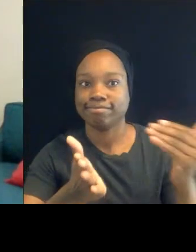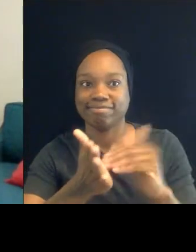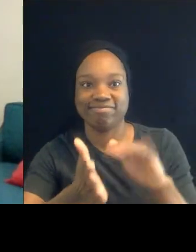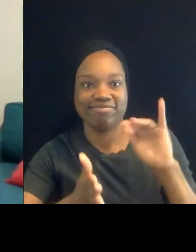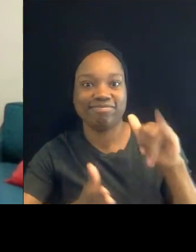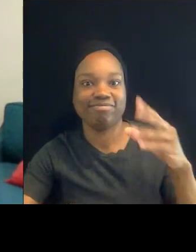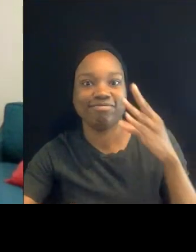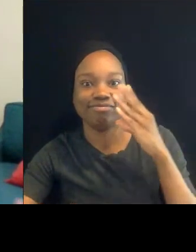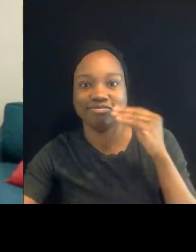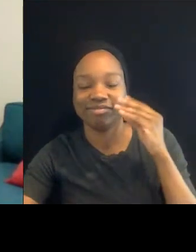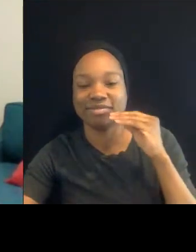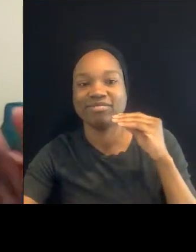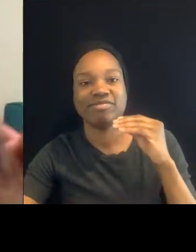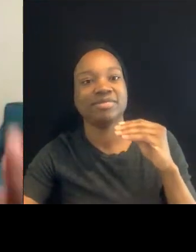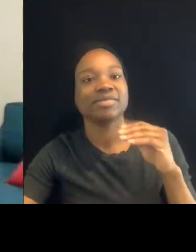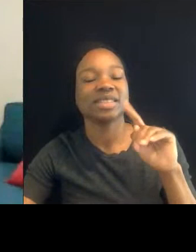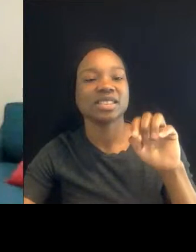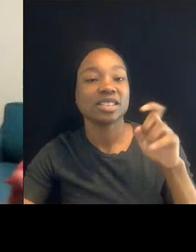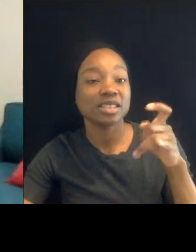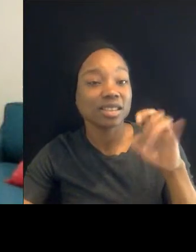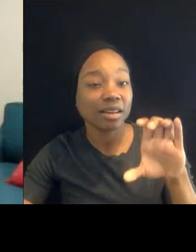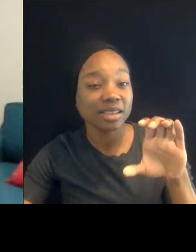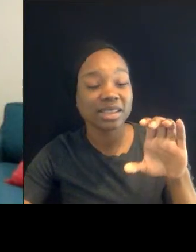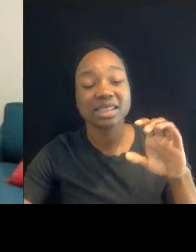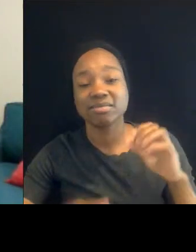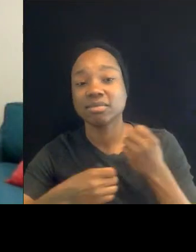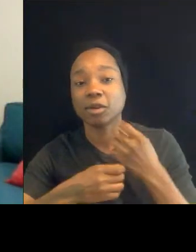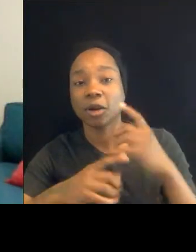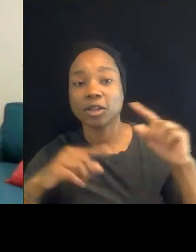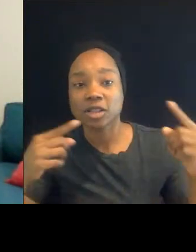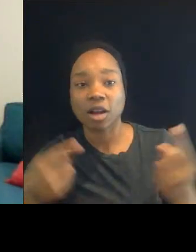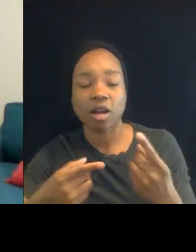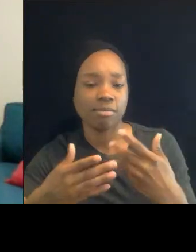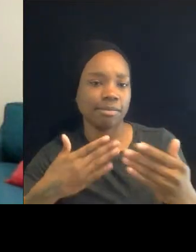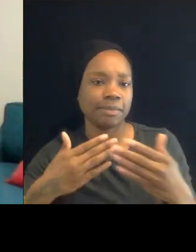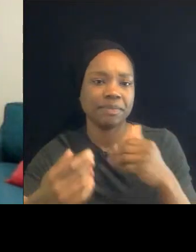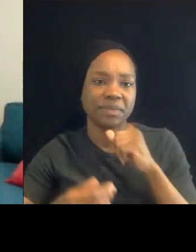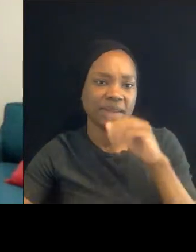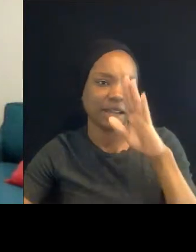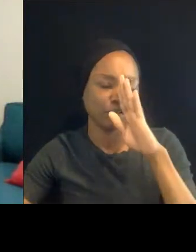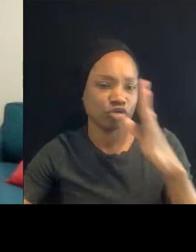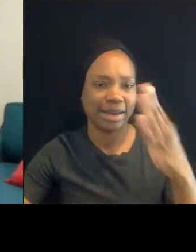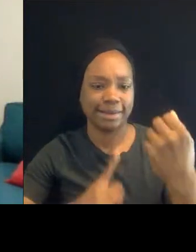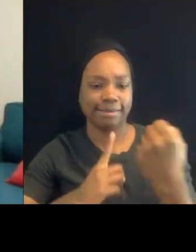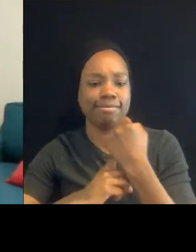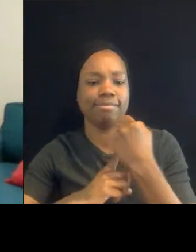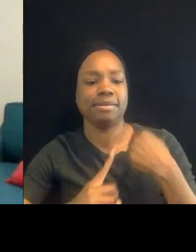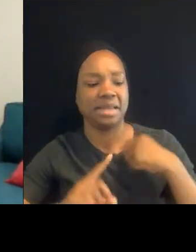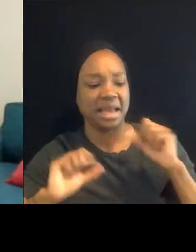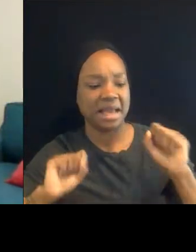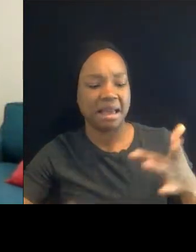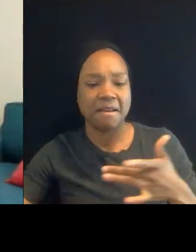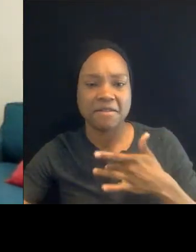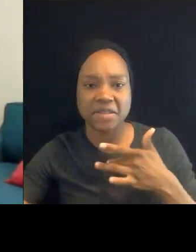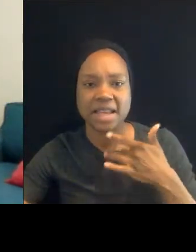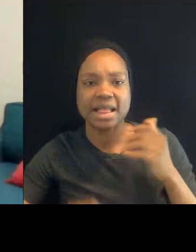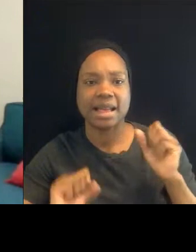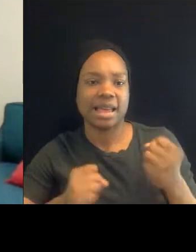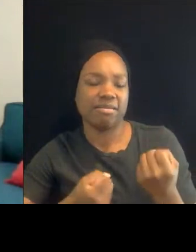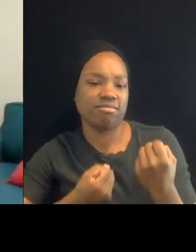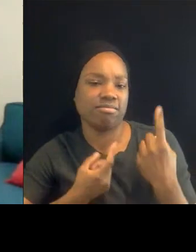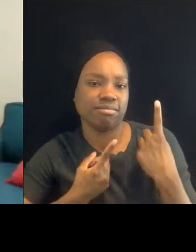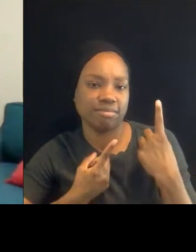And even though it didn't happen to you directly, you can feel that, you can emphasize that and you can experience that as well. So what we really need to do